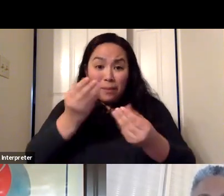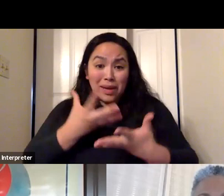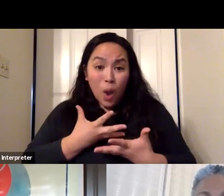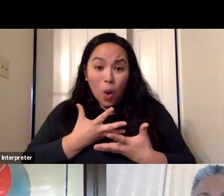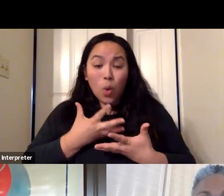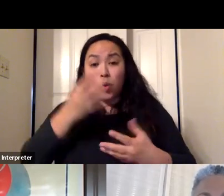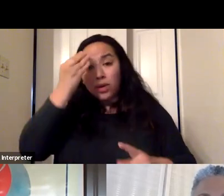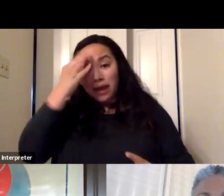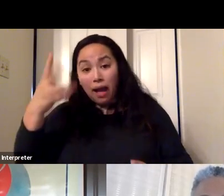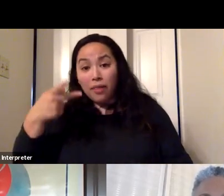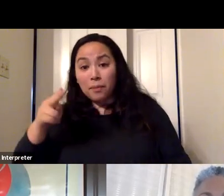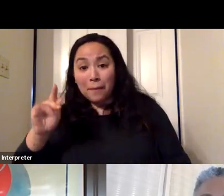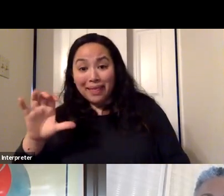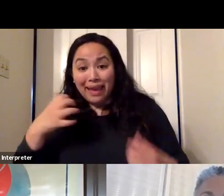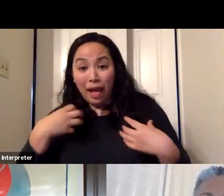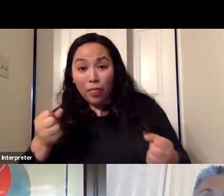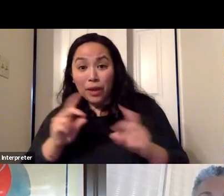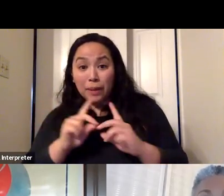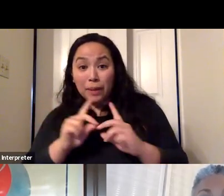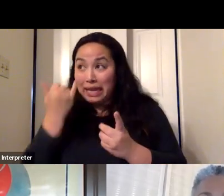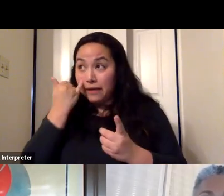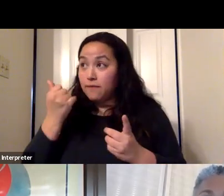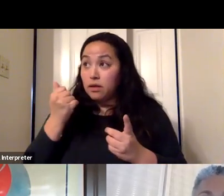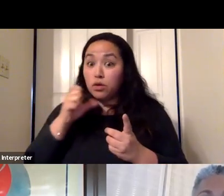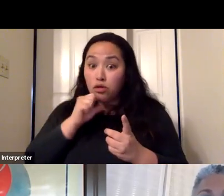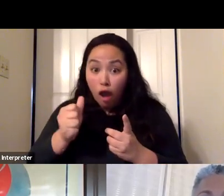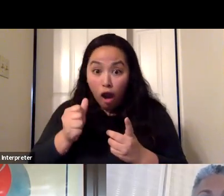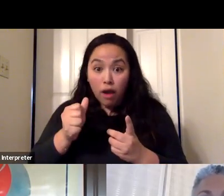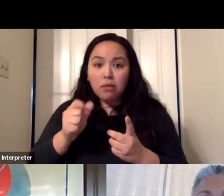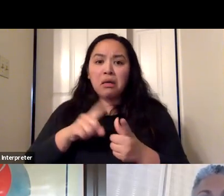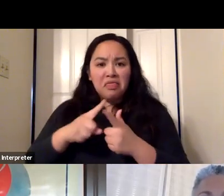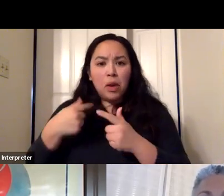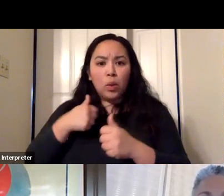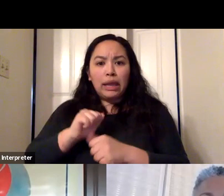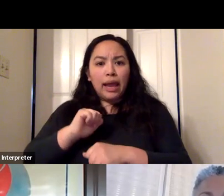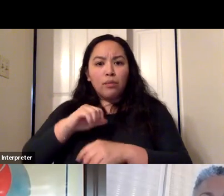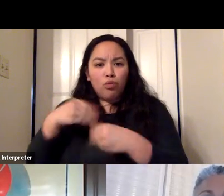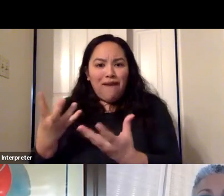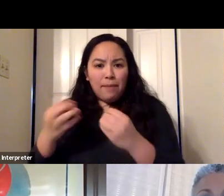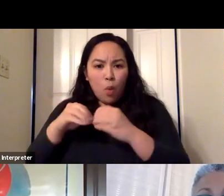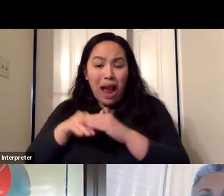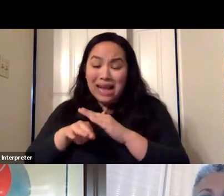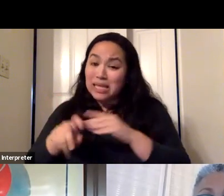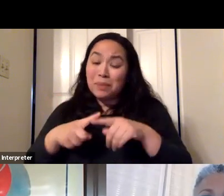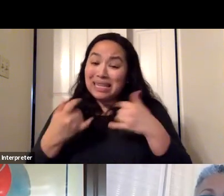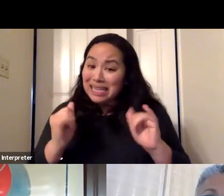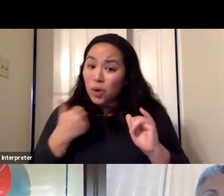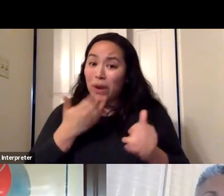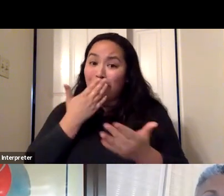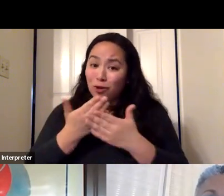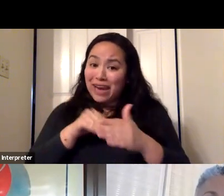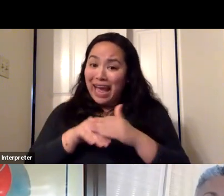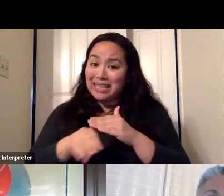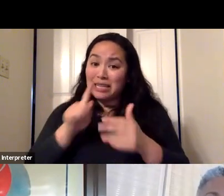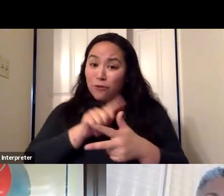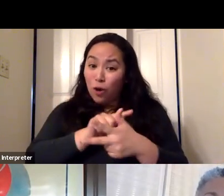health department know if that's not the case, if we need more access. But right now it really does appear that we have great access to all three vaccines for everybody.